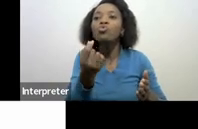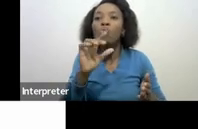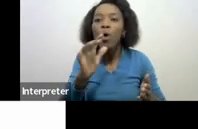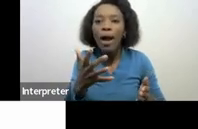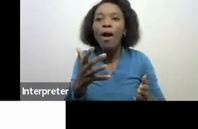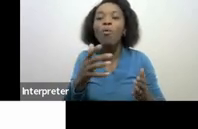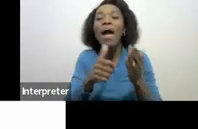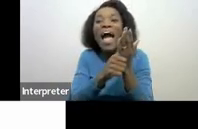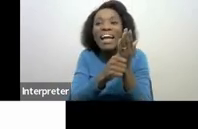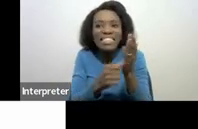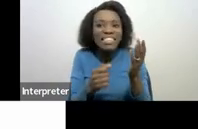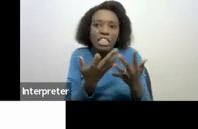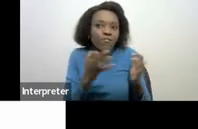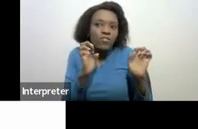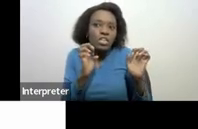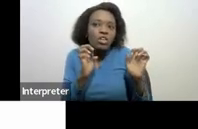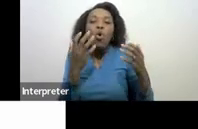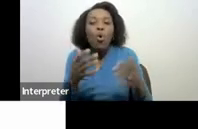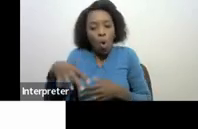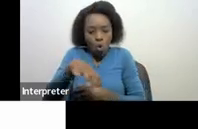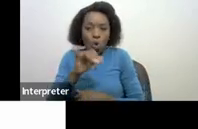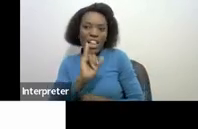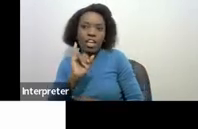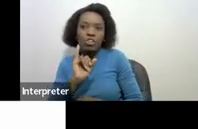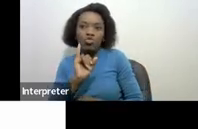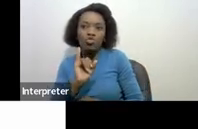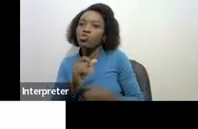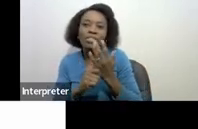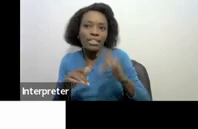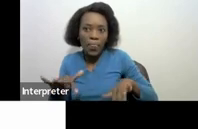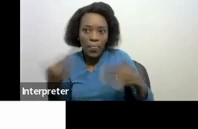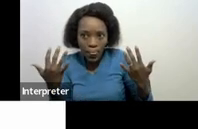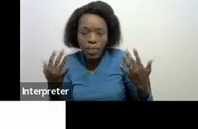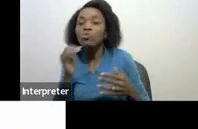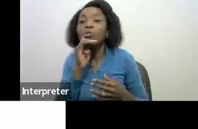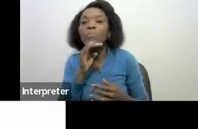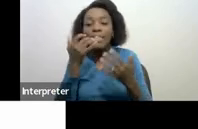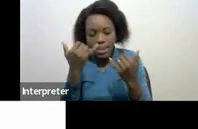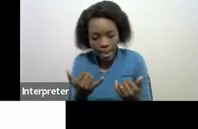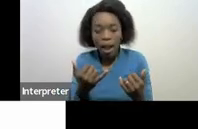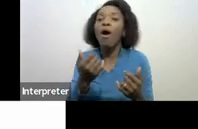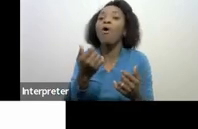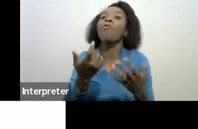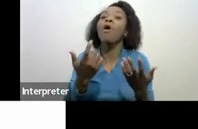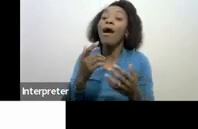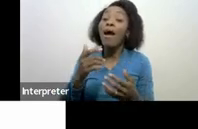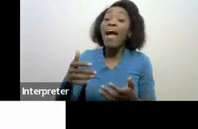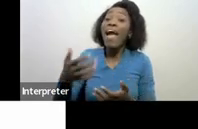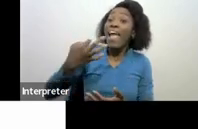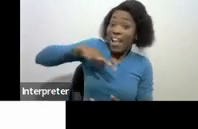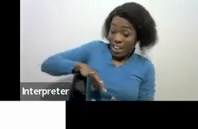amounts and local interest we also have we'll have the taxable income then we'll less the deductions